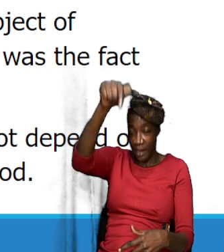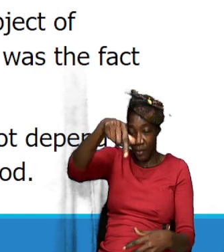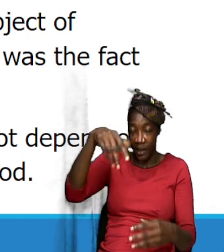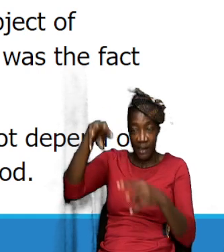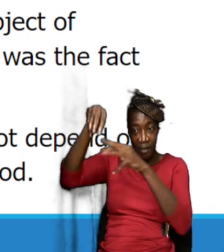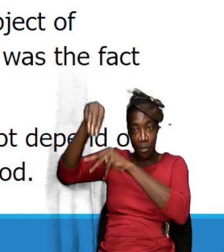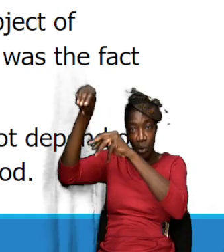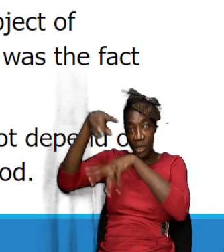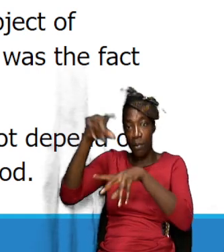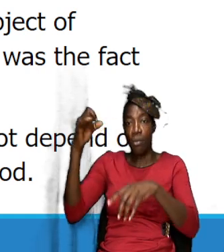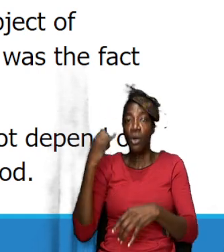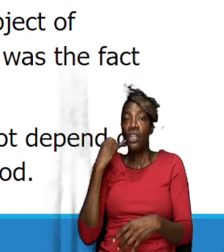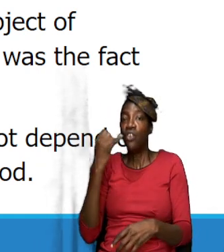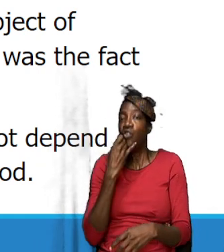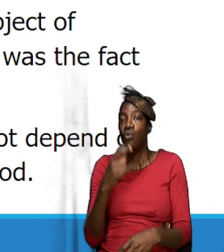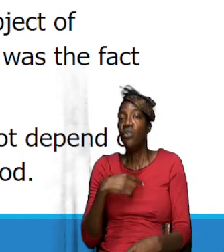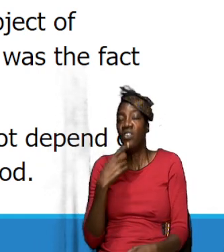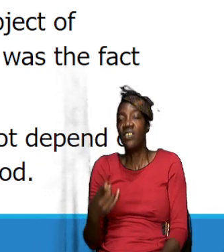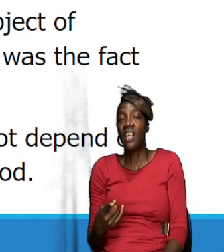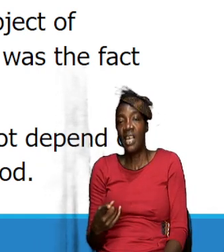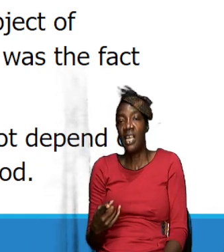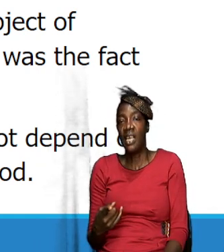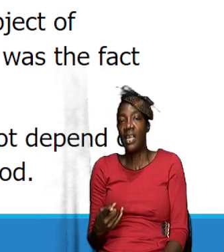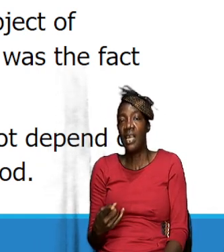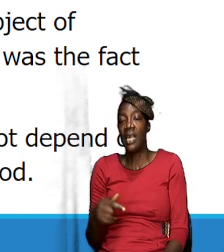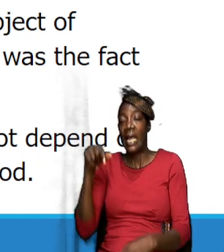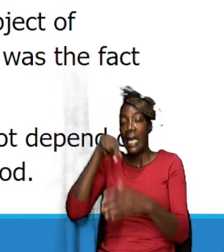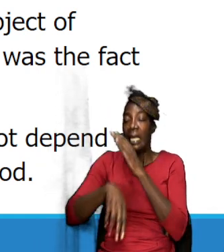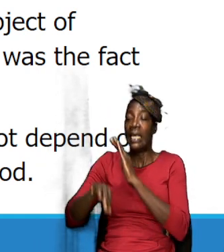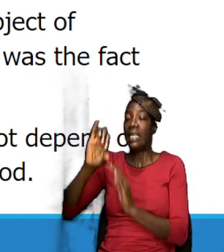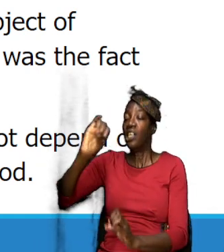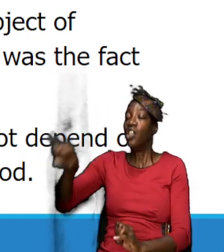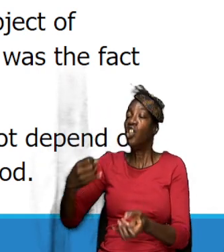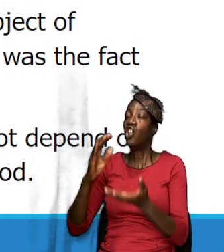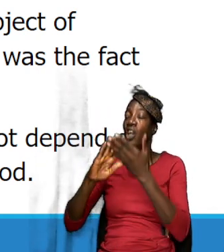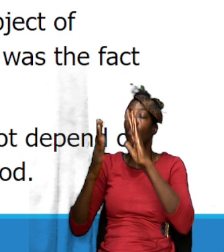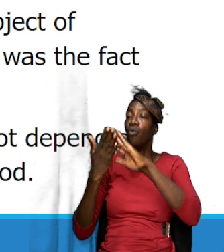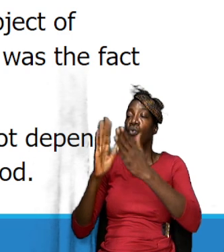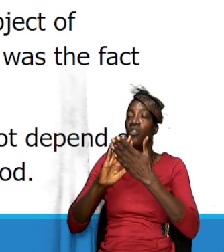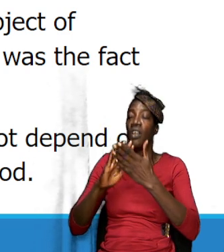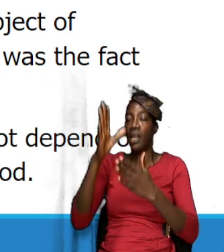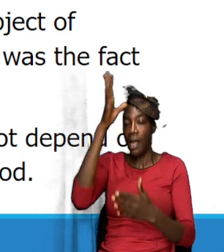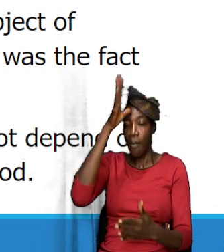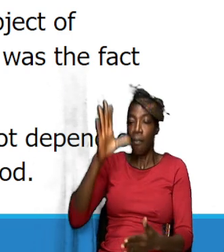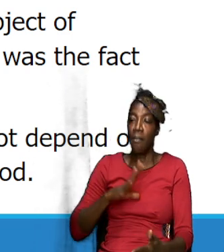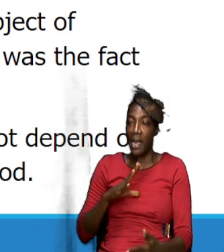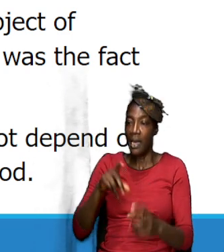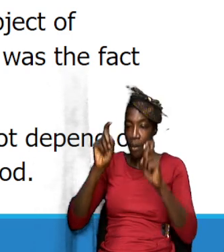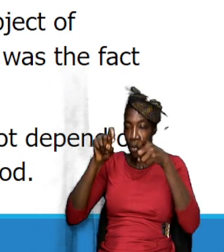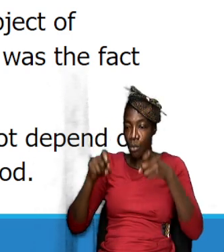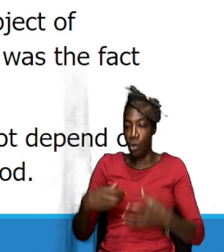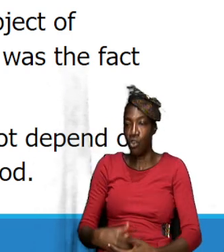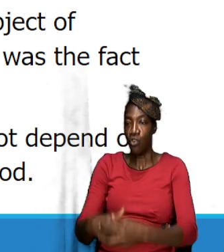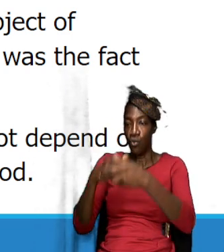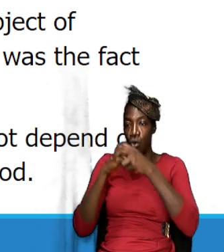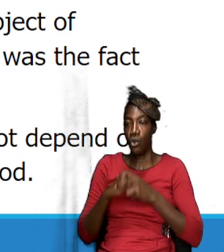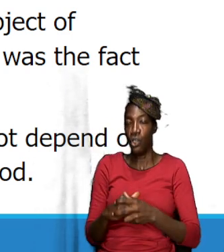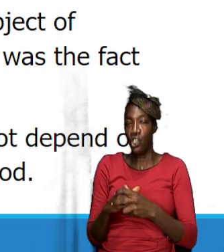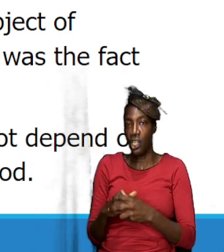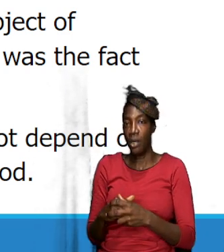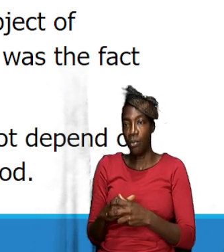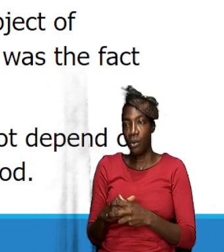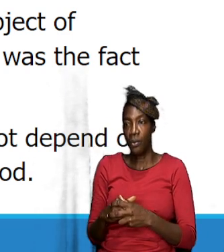but the Jews are saying that it is in Jerusalem is the place that man are to worship now what that did